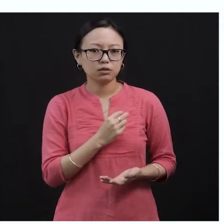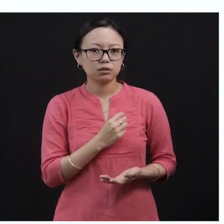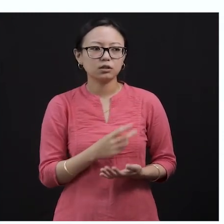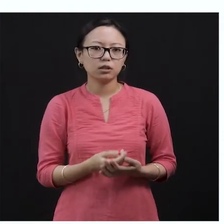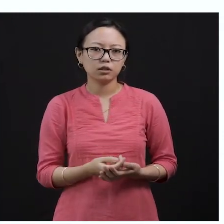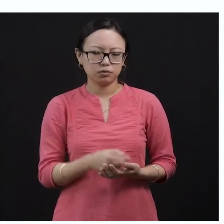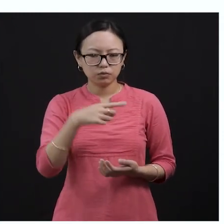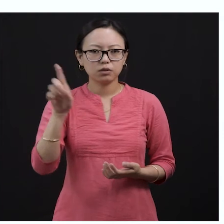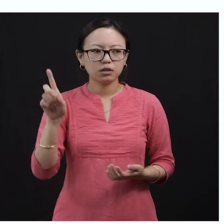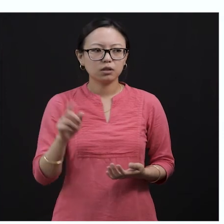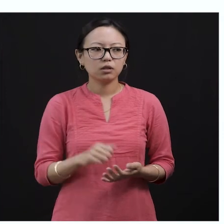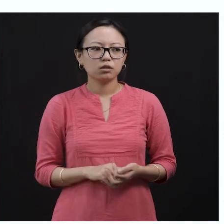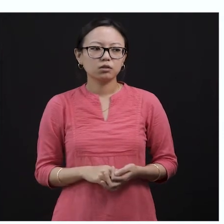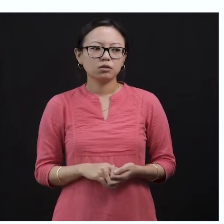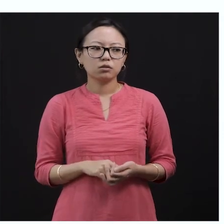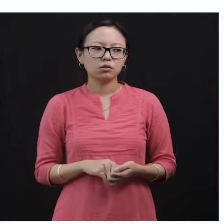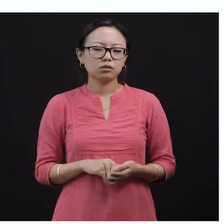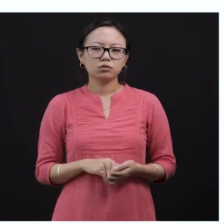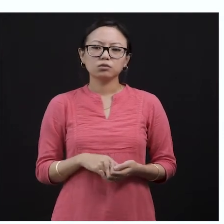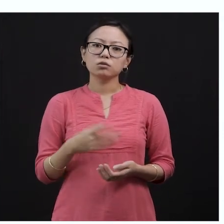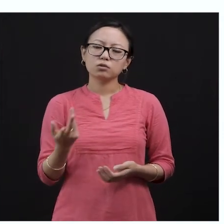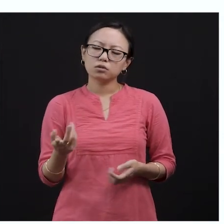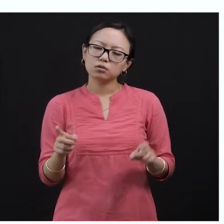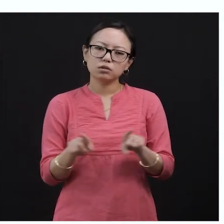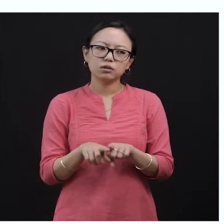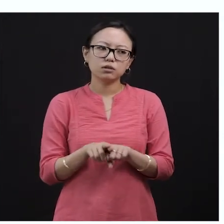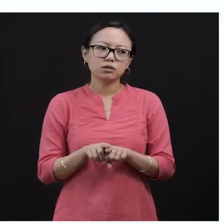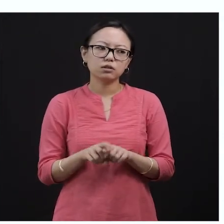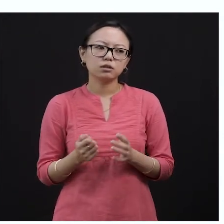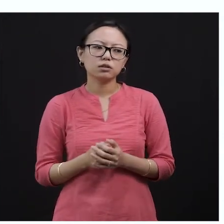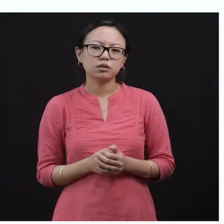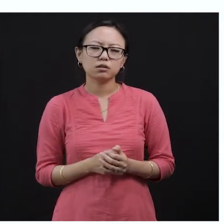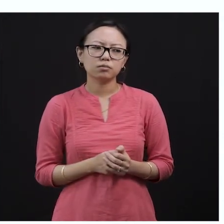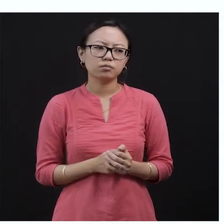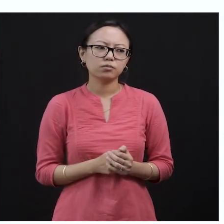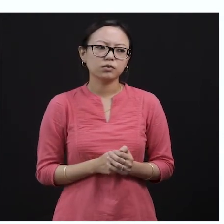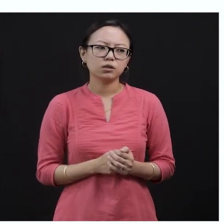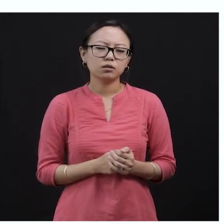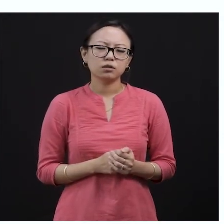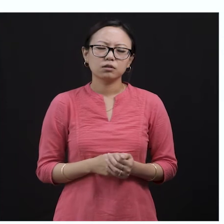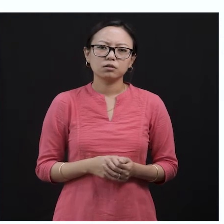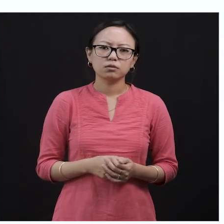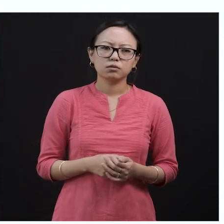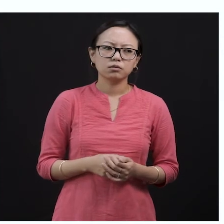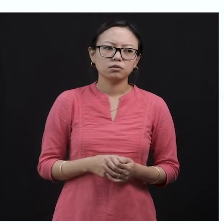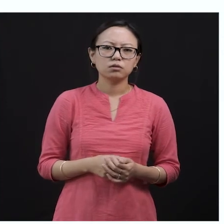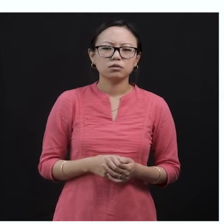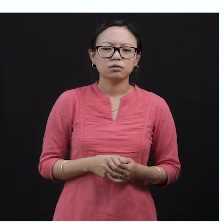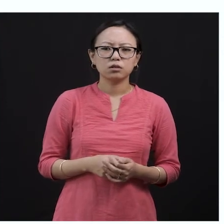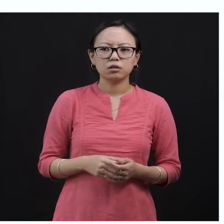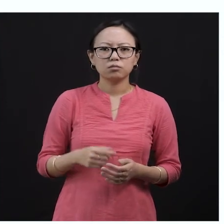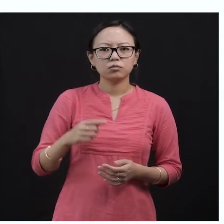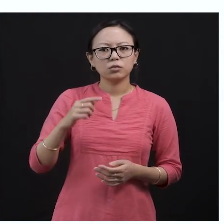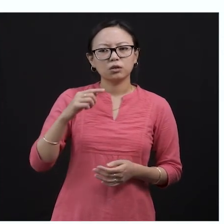found that the gray squirrel and the young boy had become very good friends, what did they say? They might have said so many